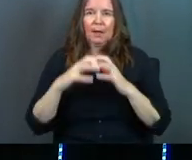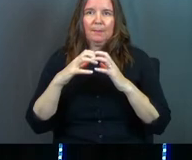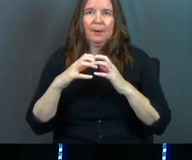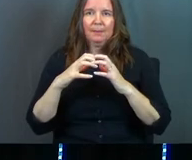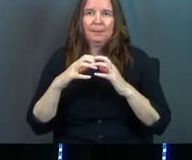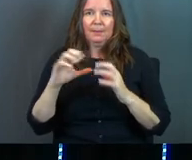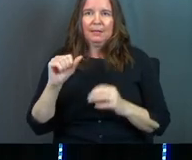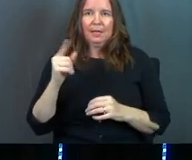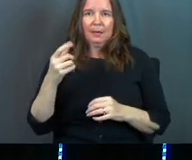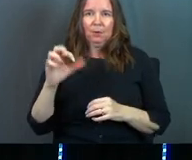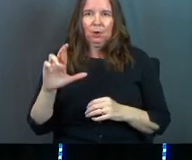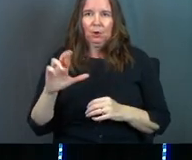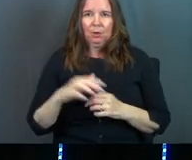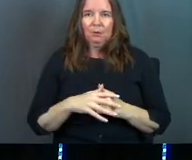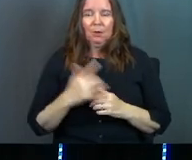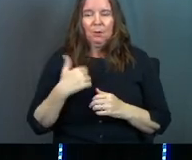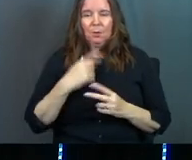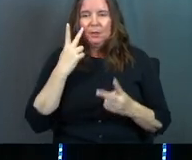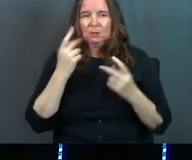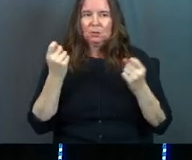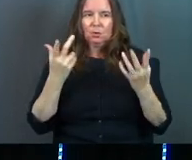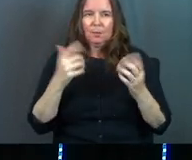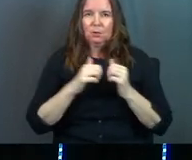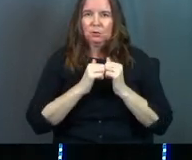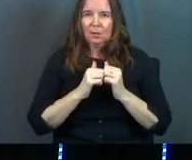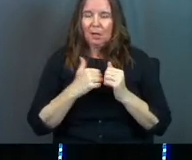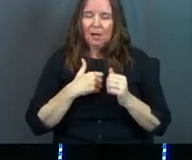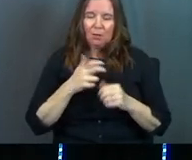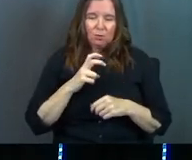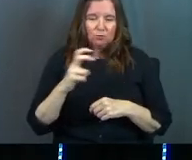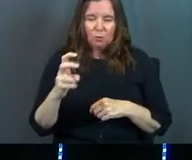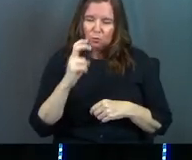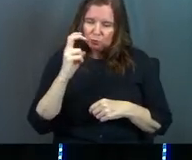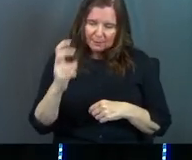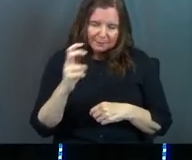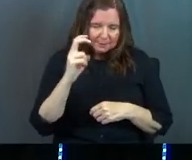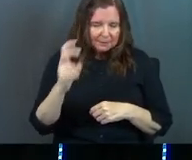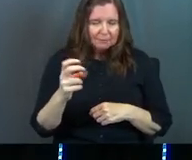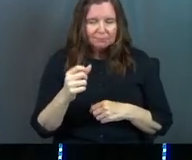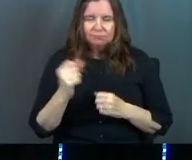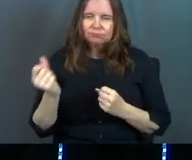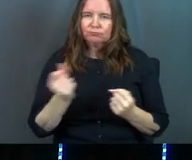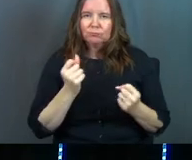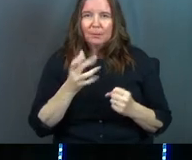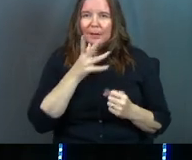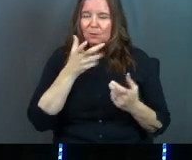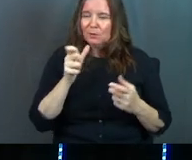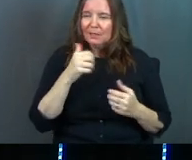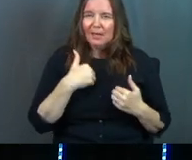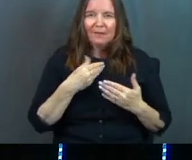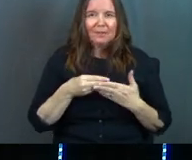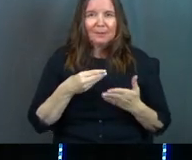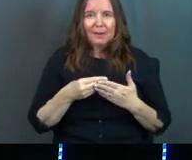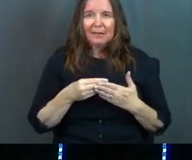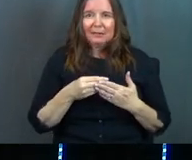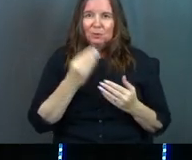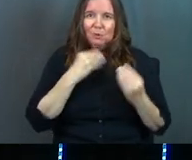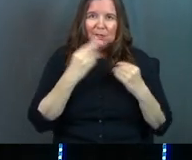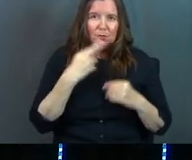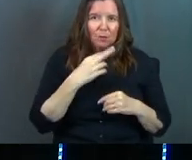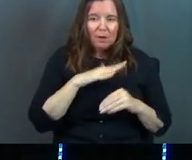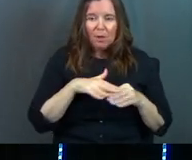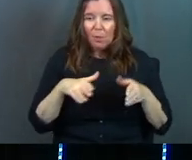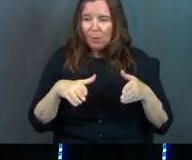camper. We saw so much together on those road trips. Mom, you did not have the money to eat at